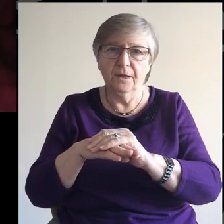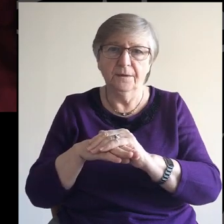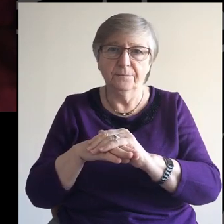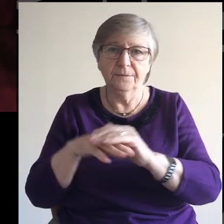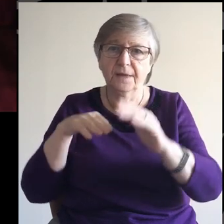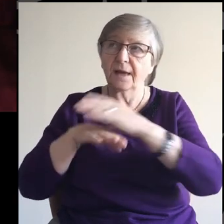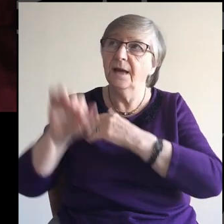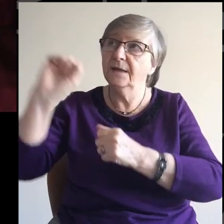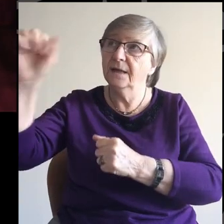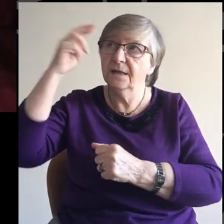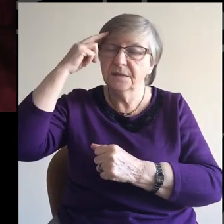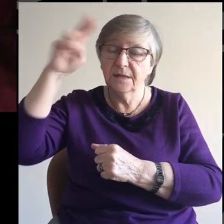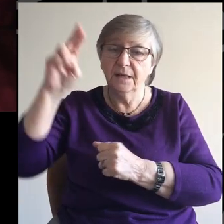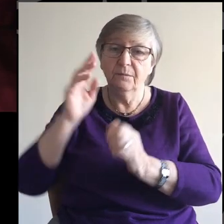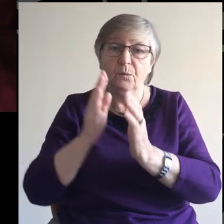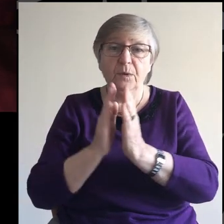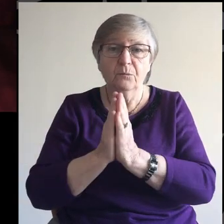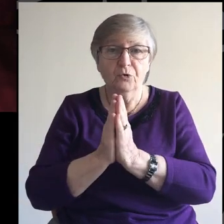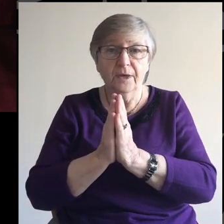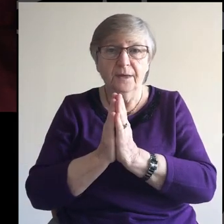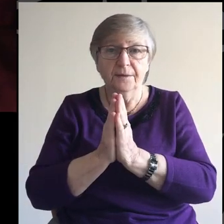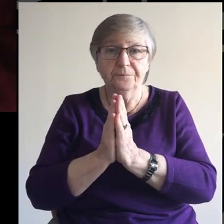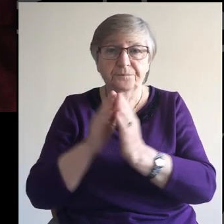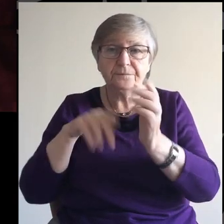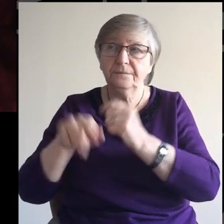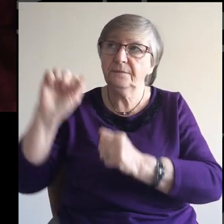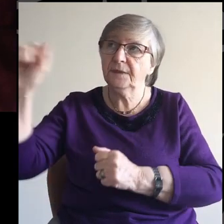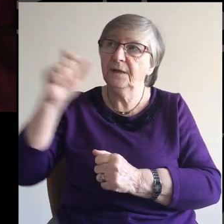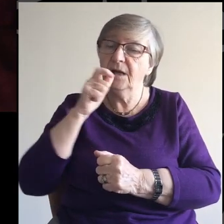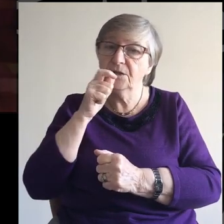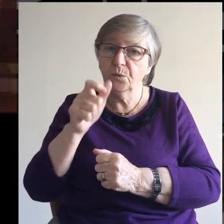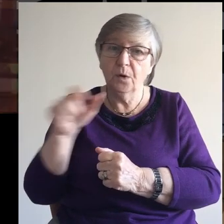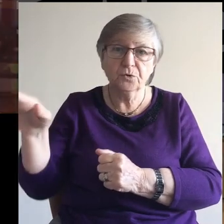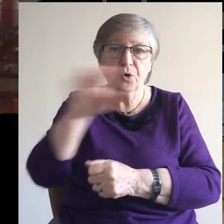In his name, and in his words,